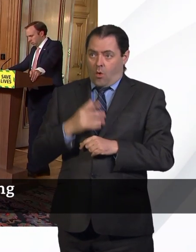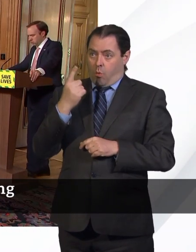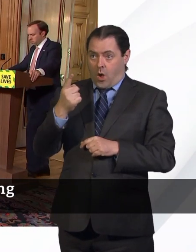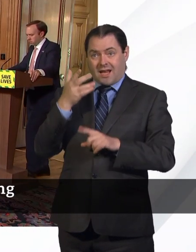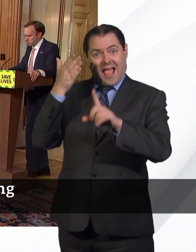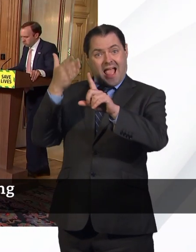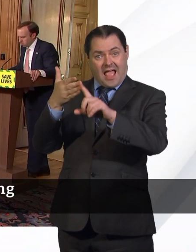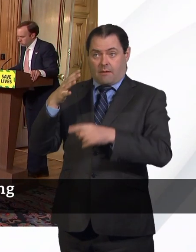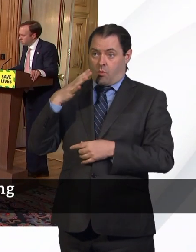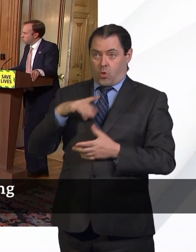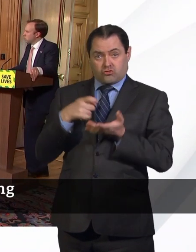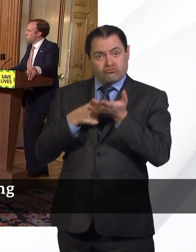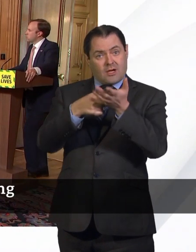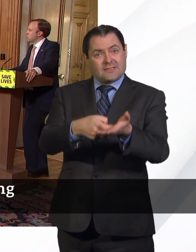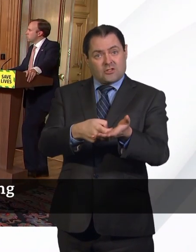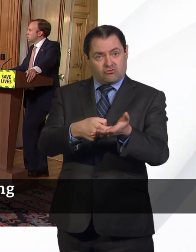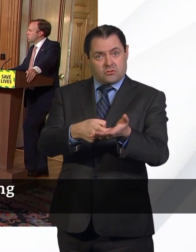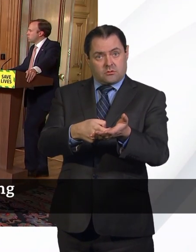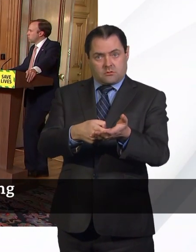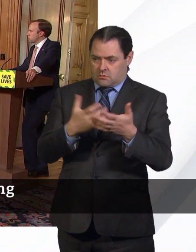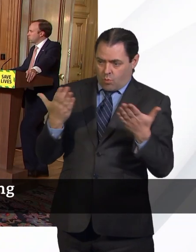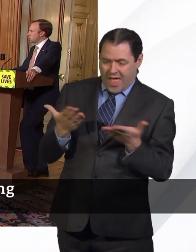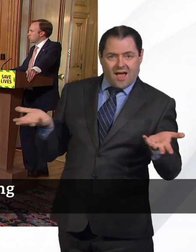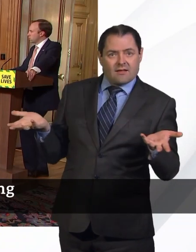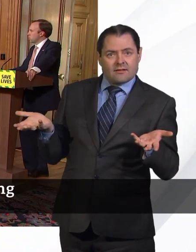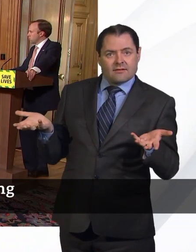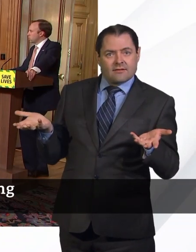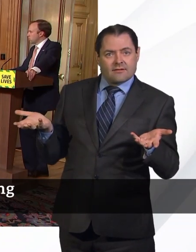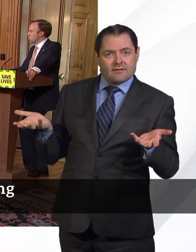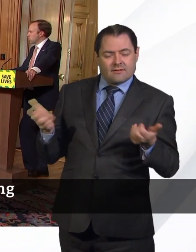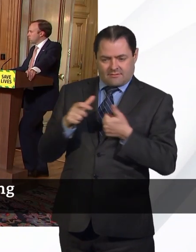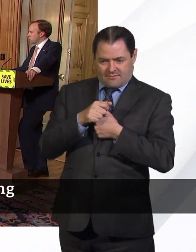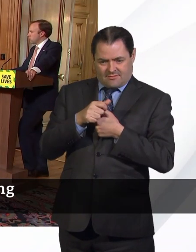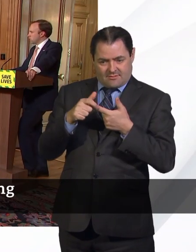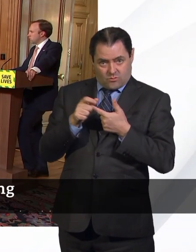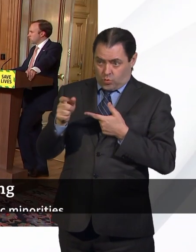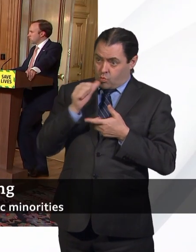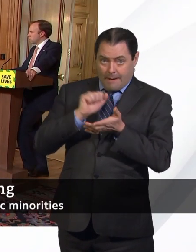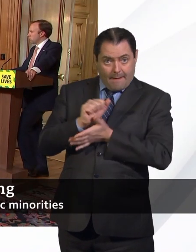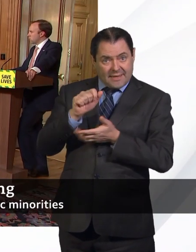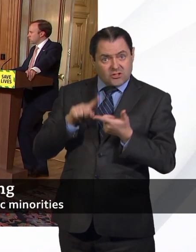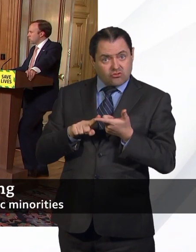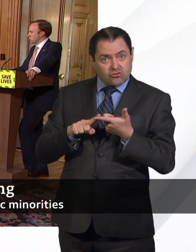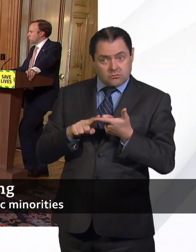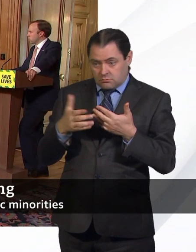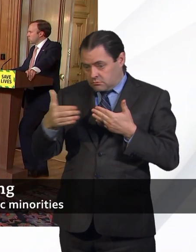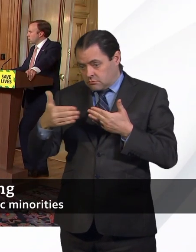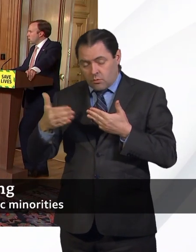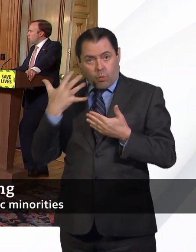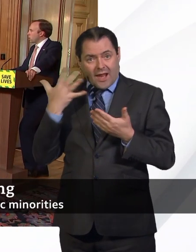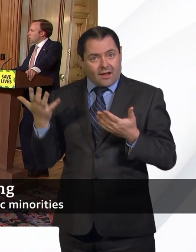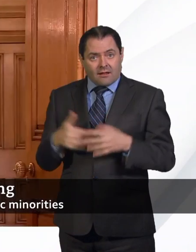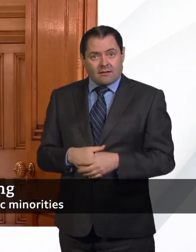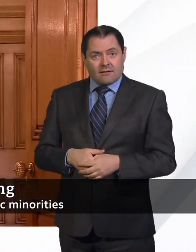review was to make recommendations. Where are those recommendations and will you be publishing any anytime soon?